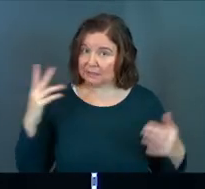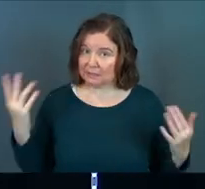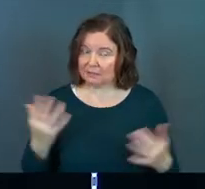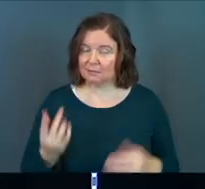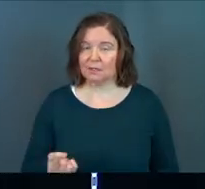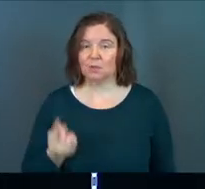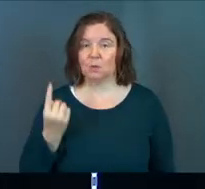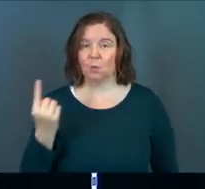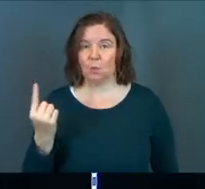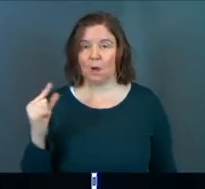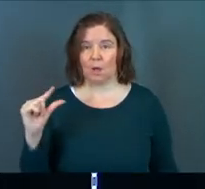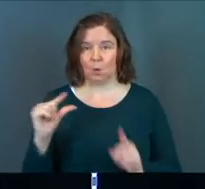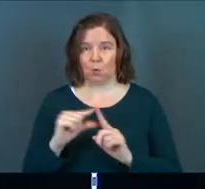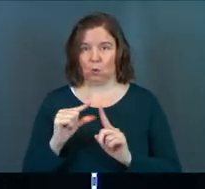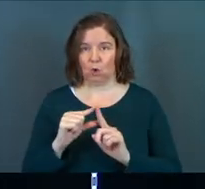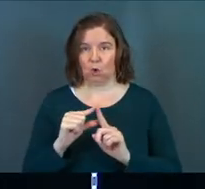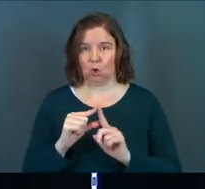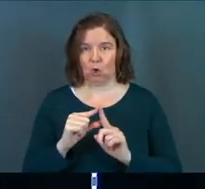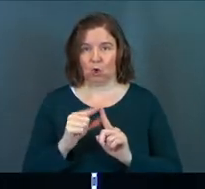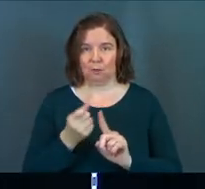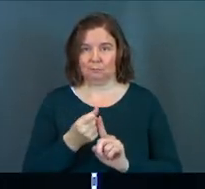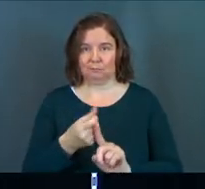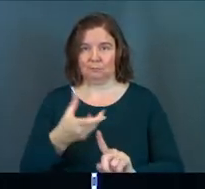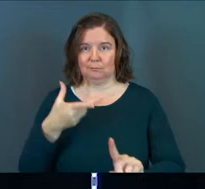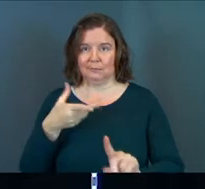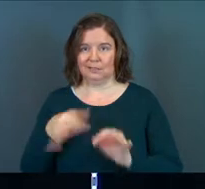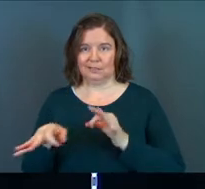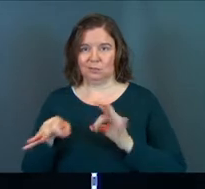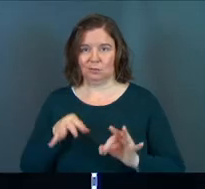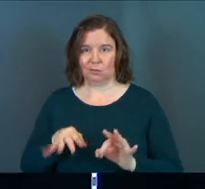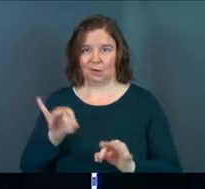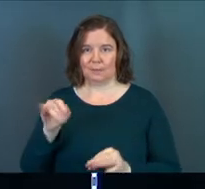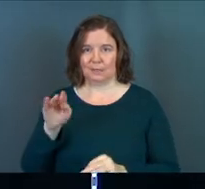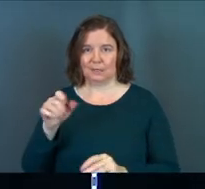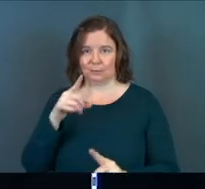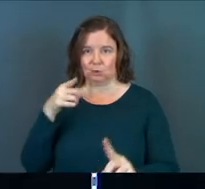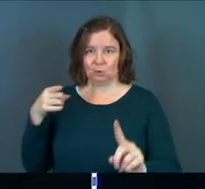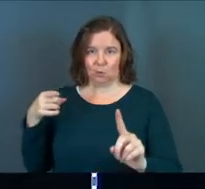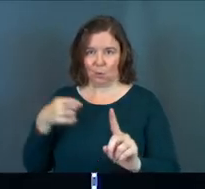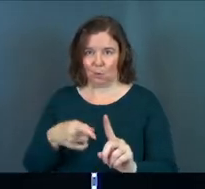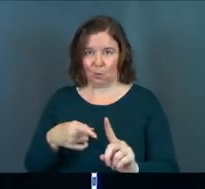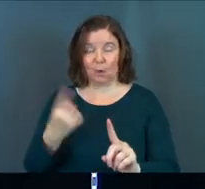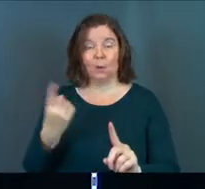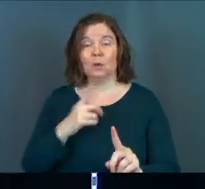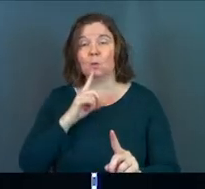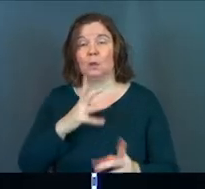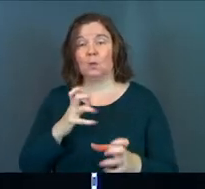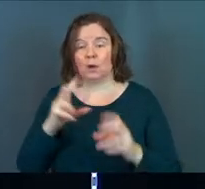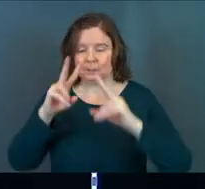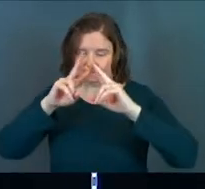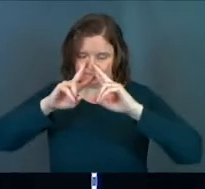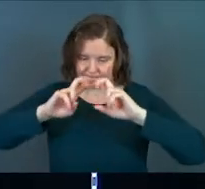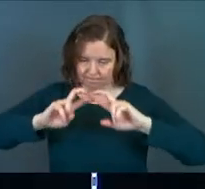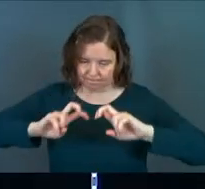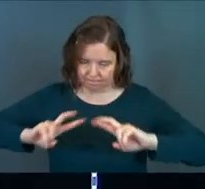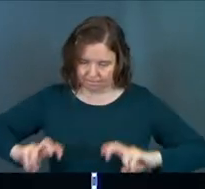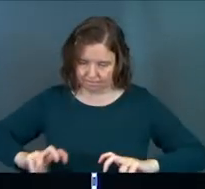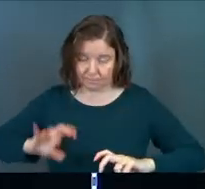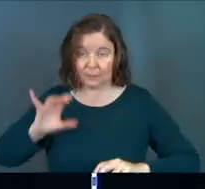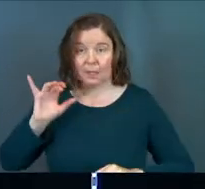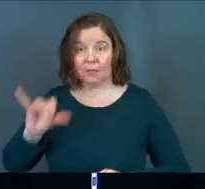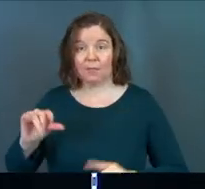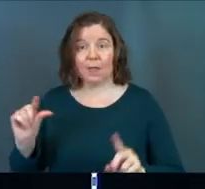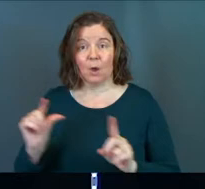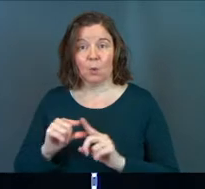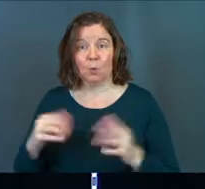one word to describe James' goal in this passage. One thing that James really wants us to dig deep on and focus on, and that